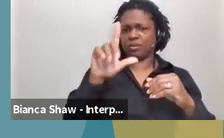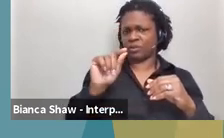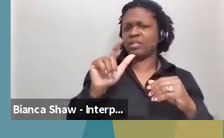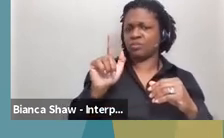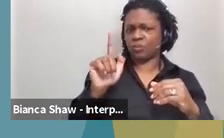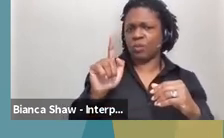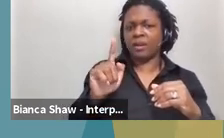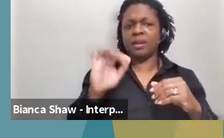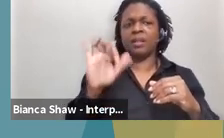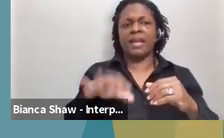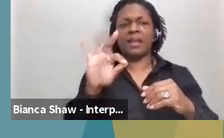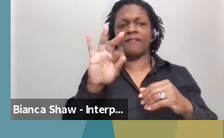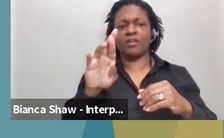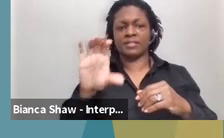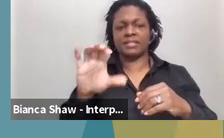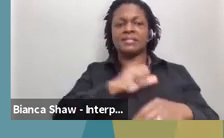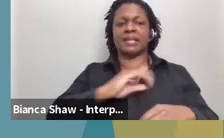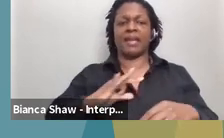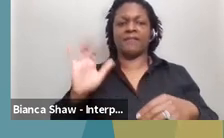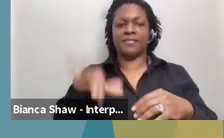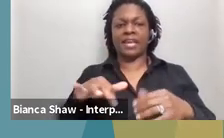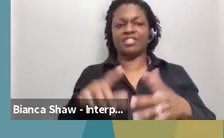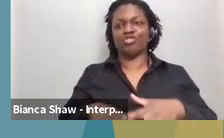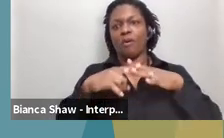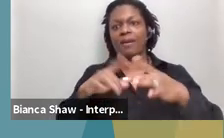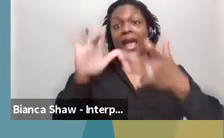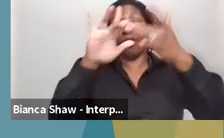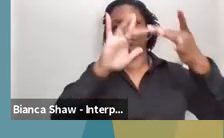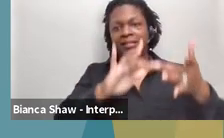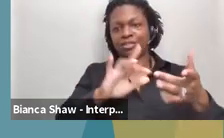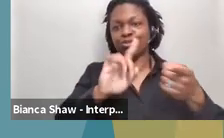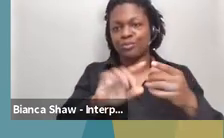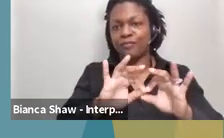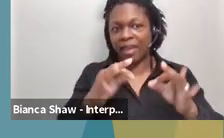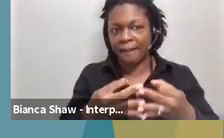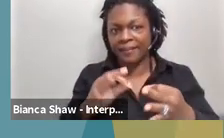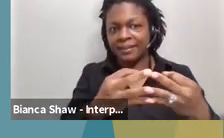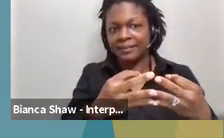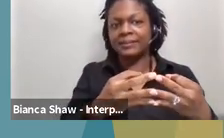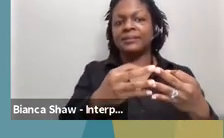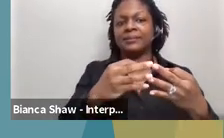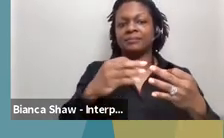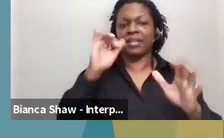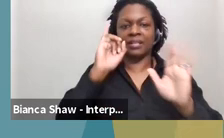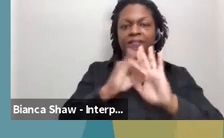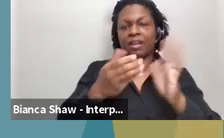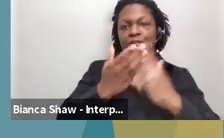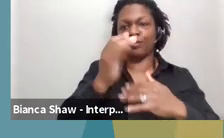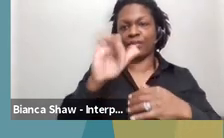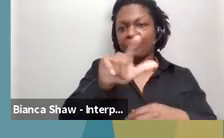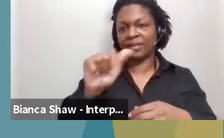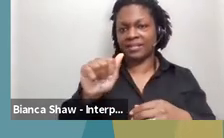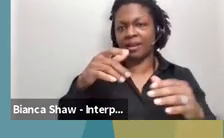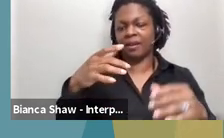were identified through the Louisiana Birth Defects Monitoring Network and are offering slash providing needed resource and referral